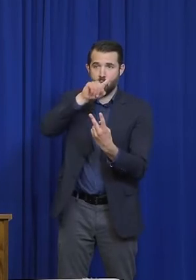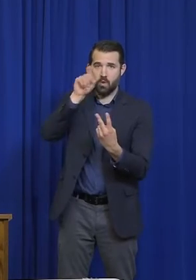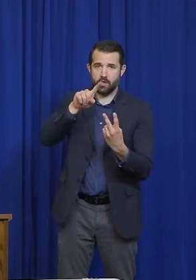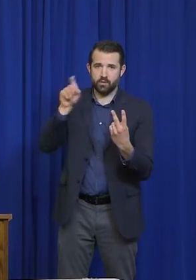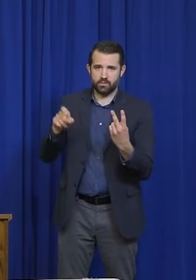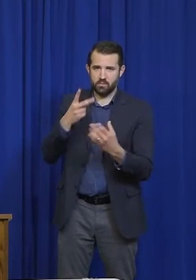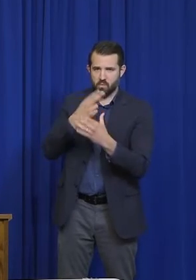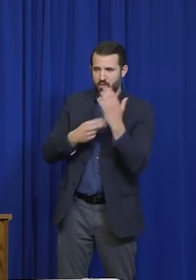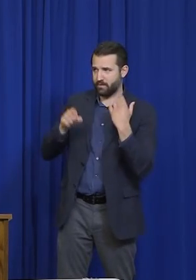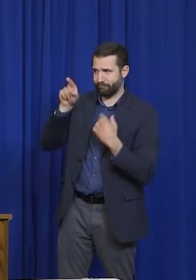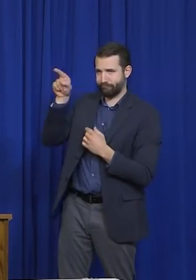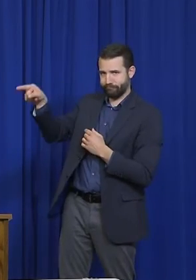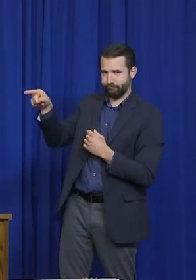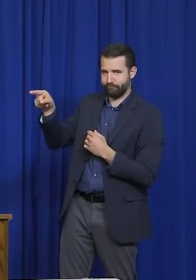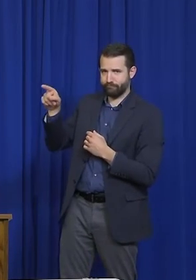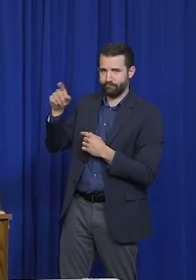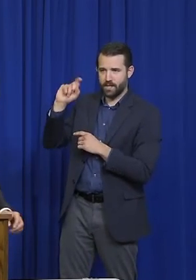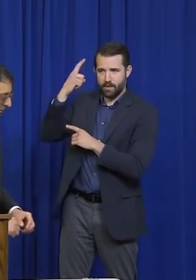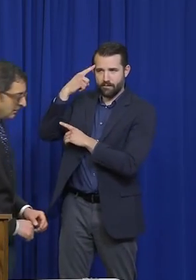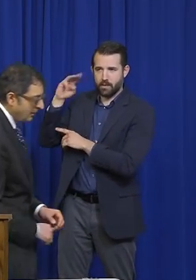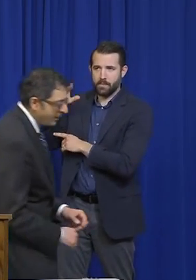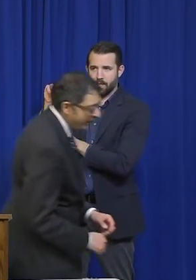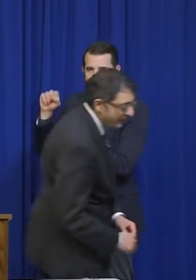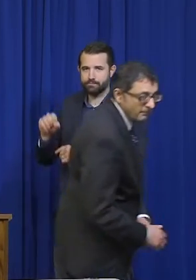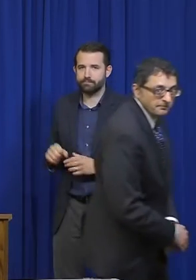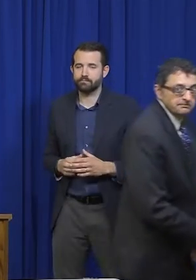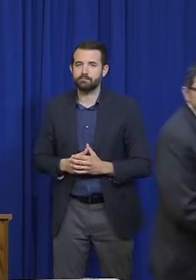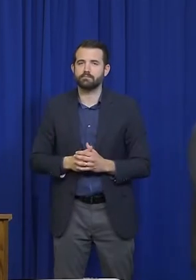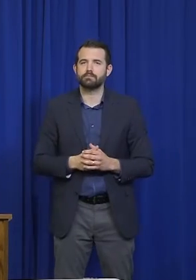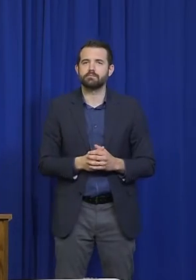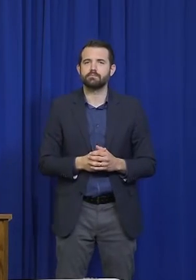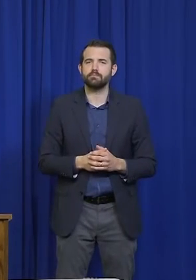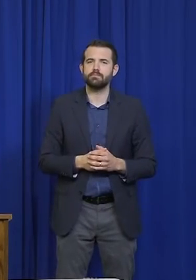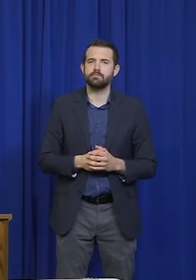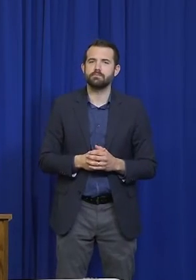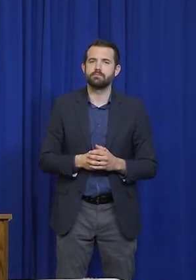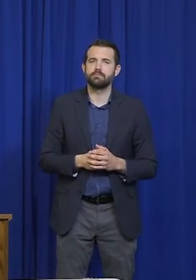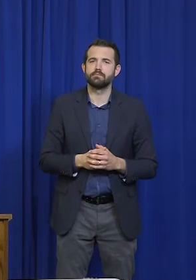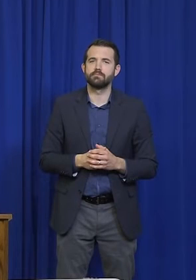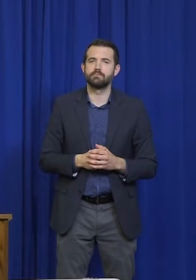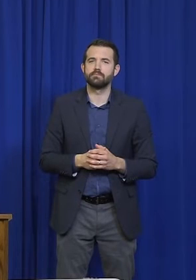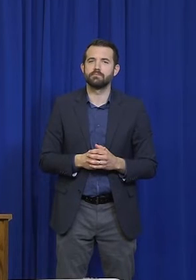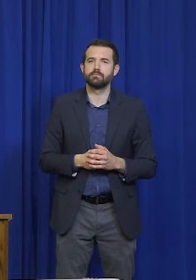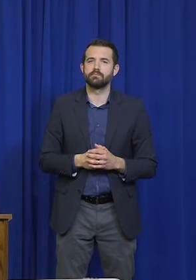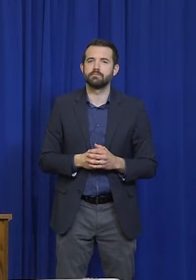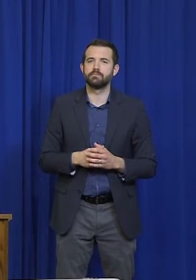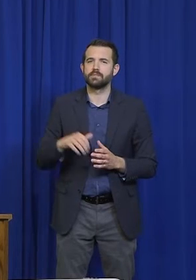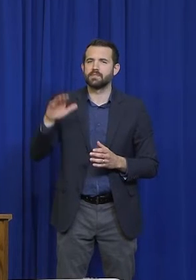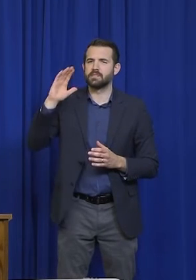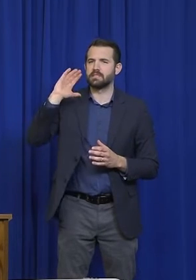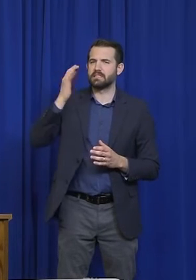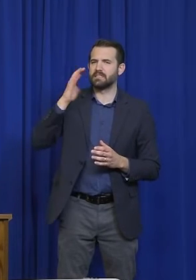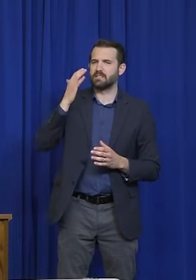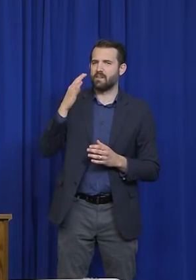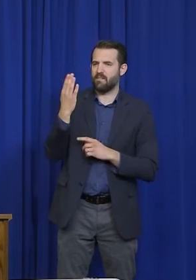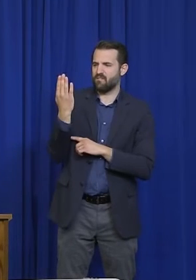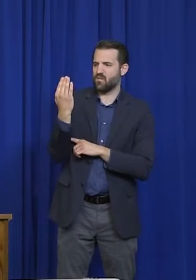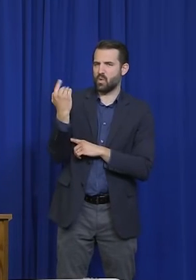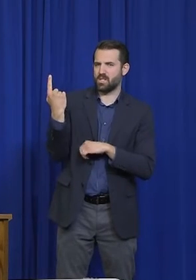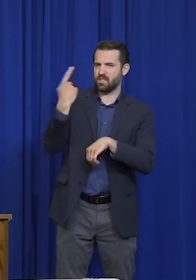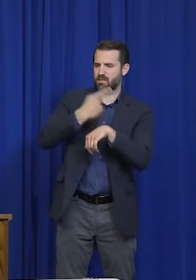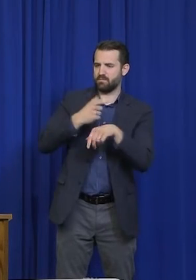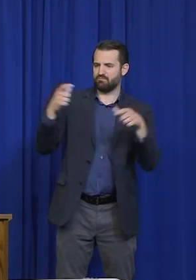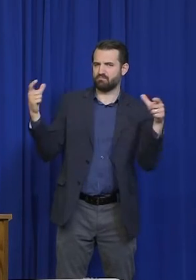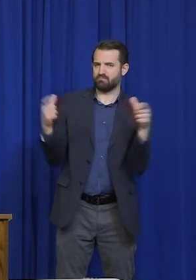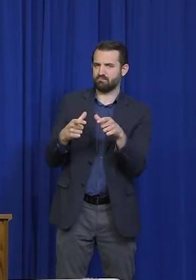Mills. The first is, it looks as though from these points that the 14-day quarantine requirement for those coming